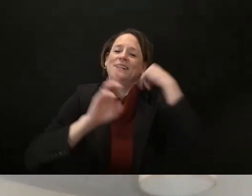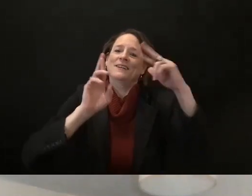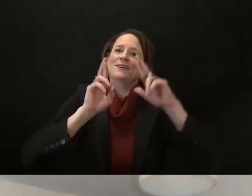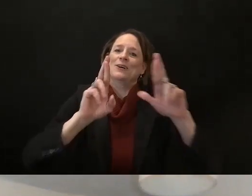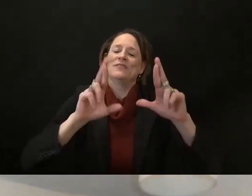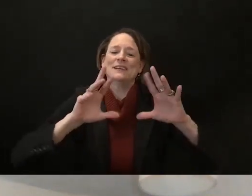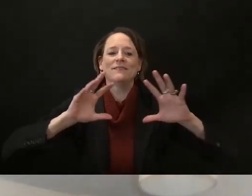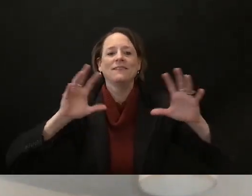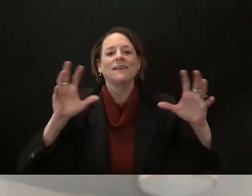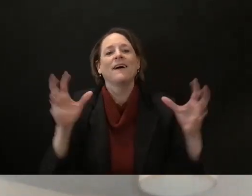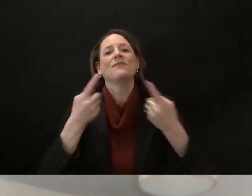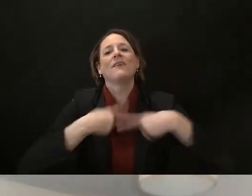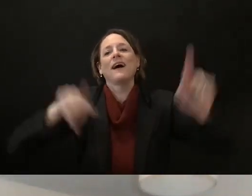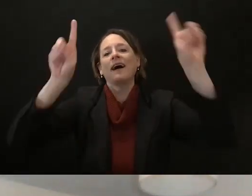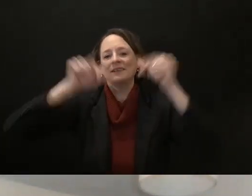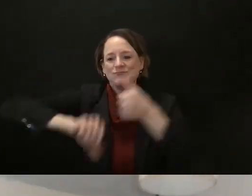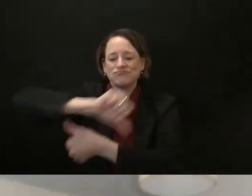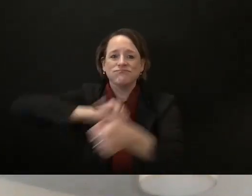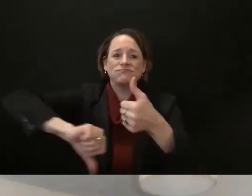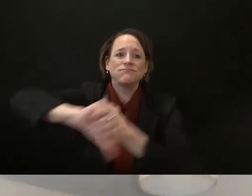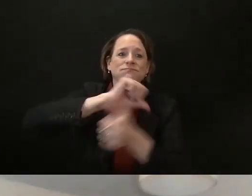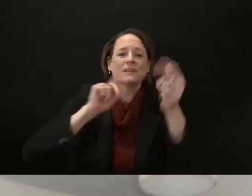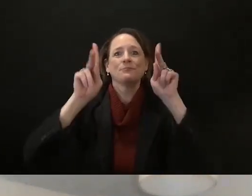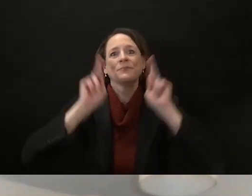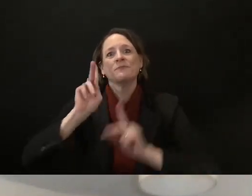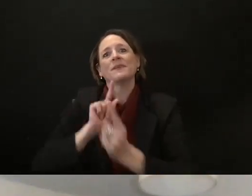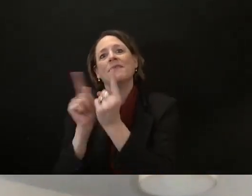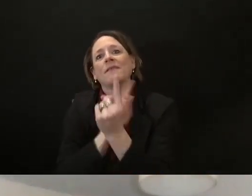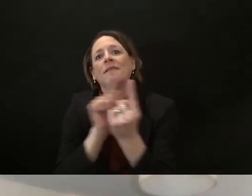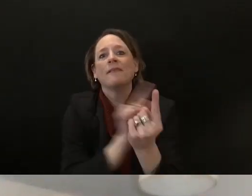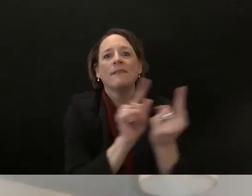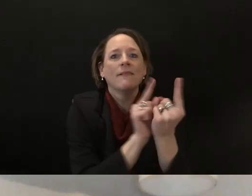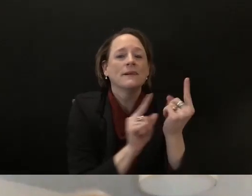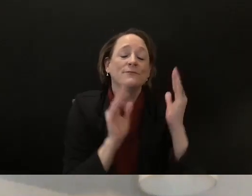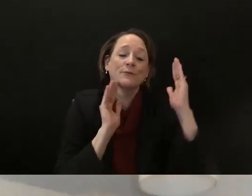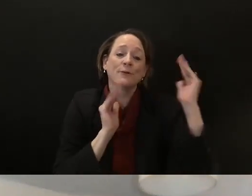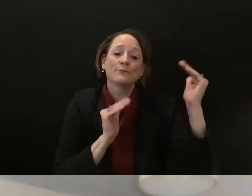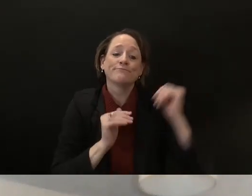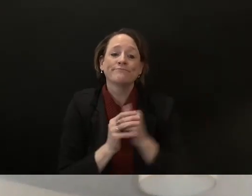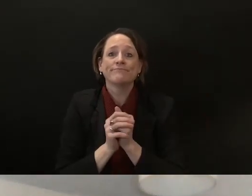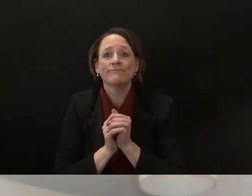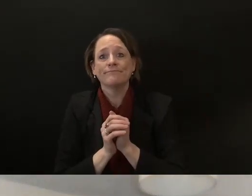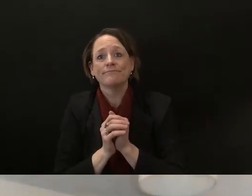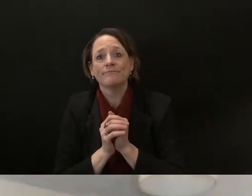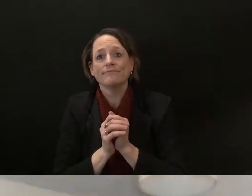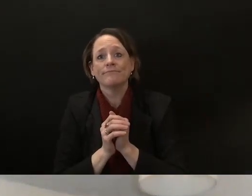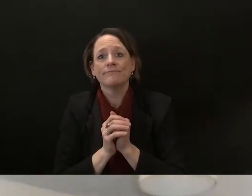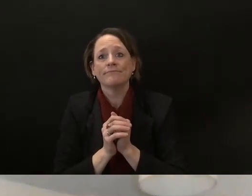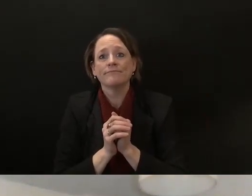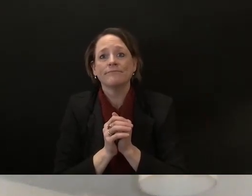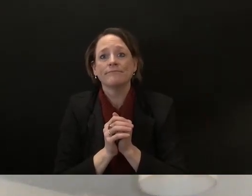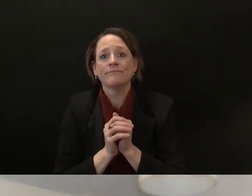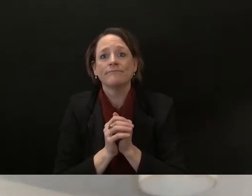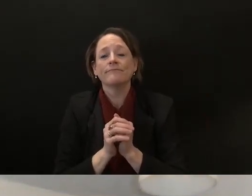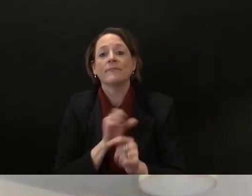awesome yep and uh representative or sorry uh my staffer uh justin belinsky put in the chat too uh